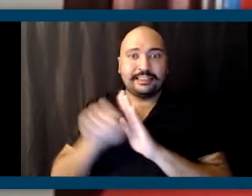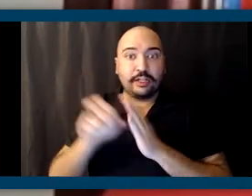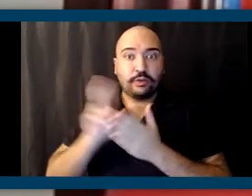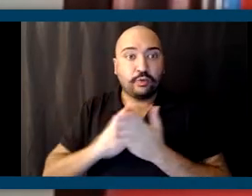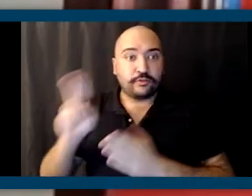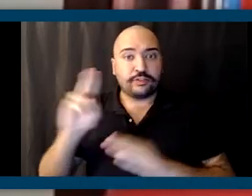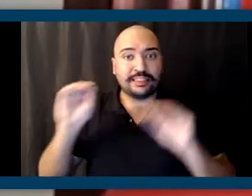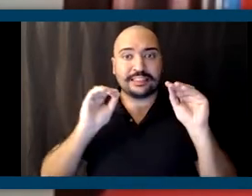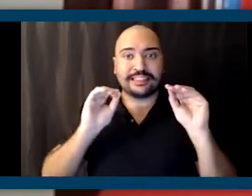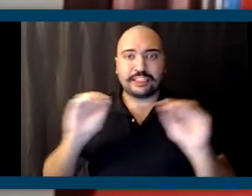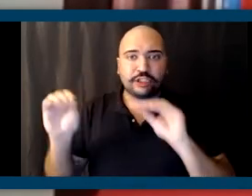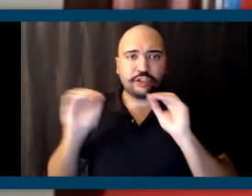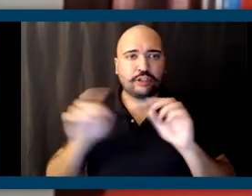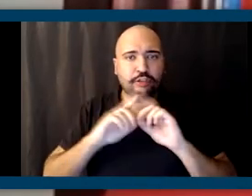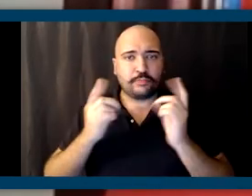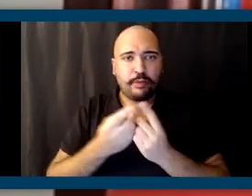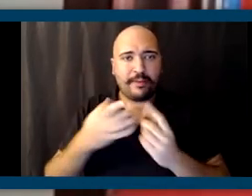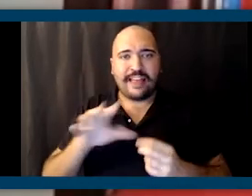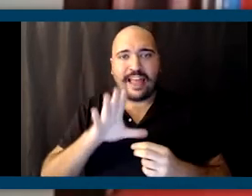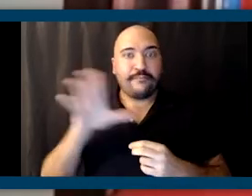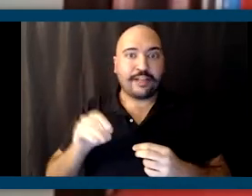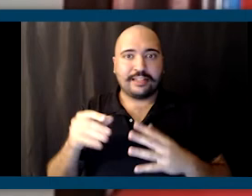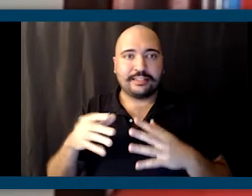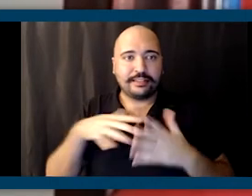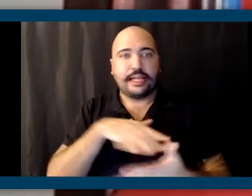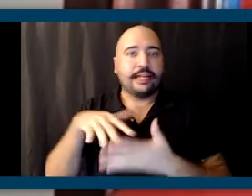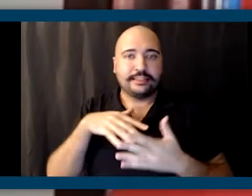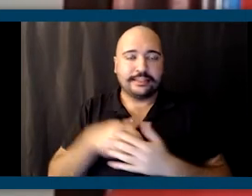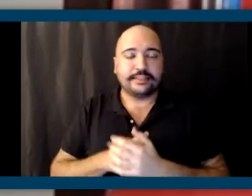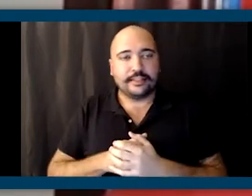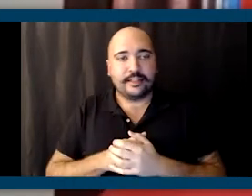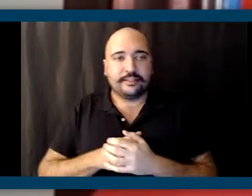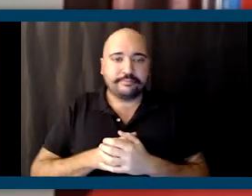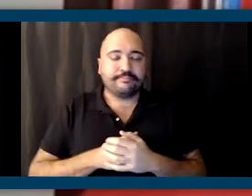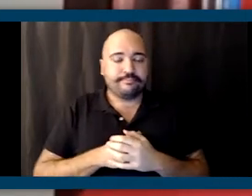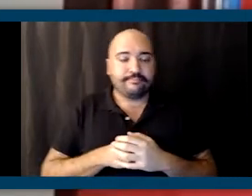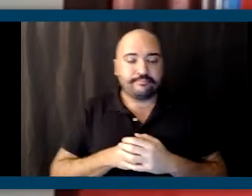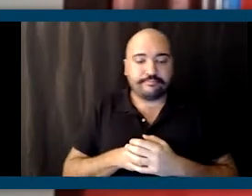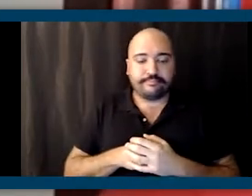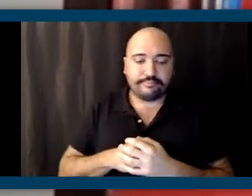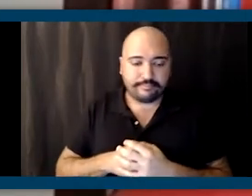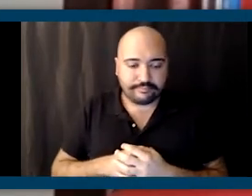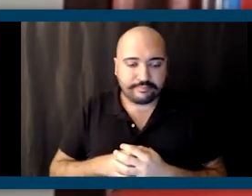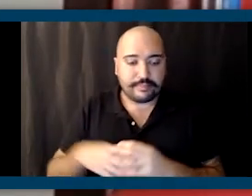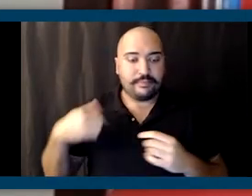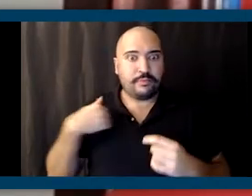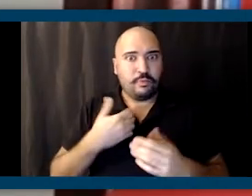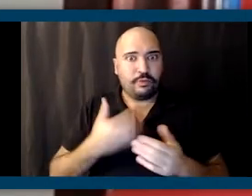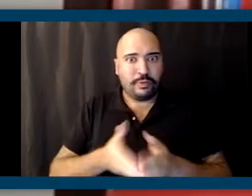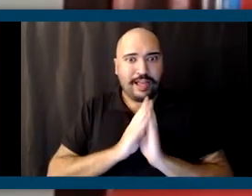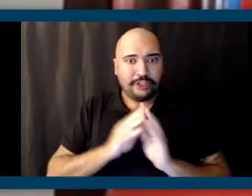in the Department of Africana Studies. So Dr. Weber, we would love to ask you,